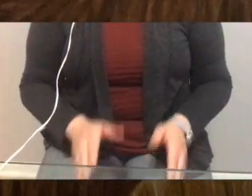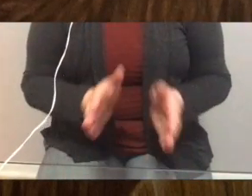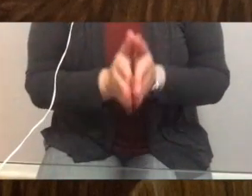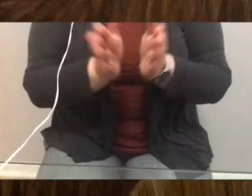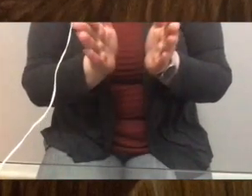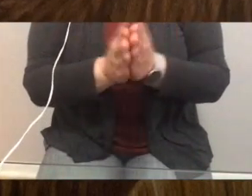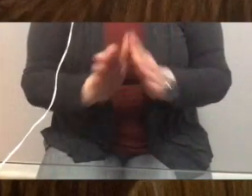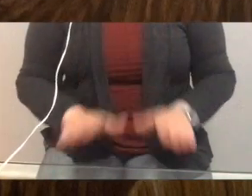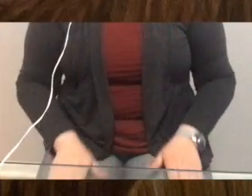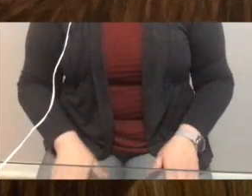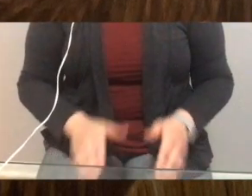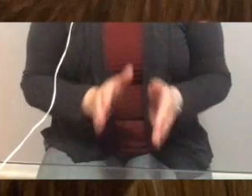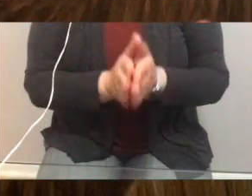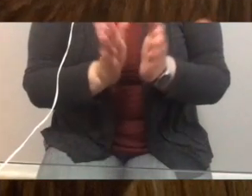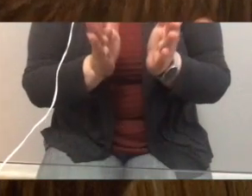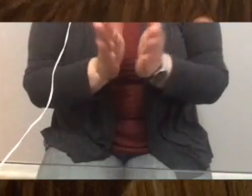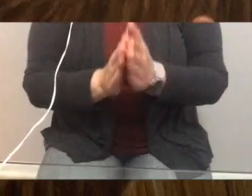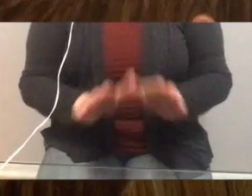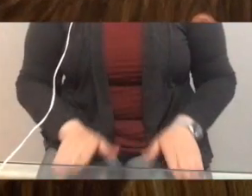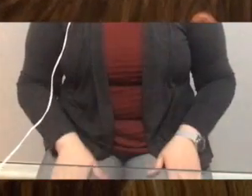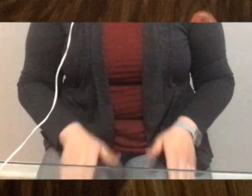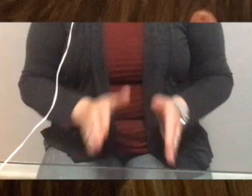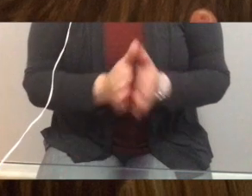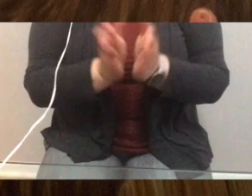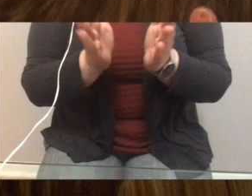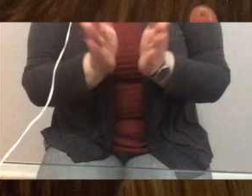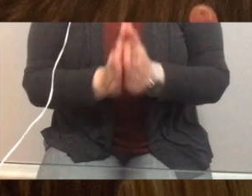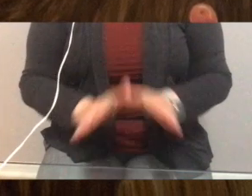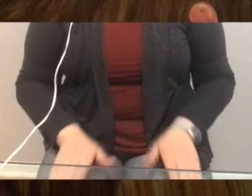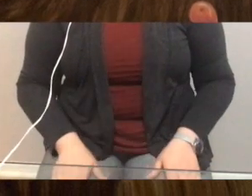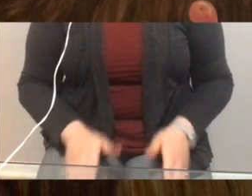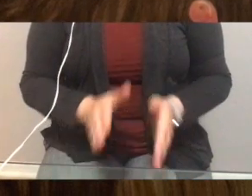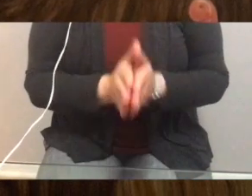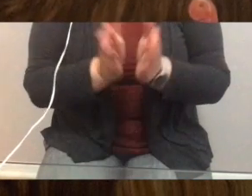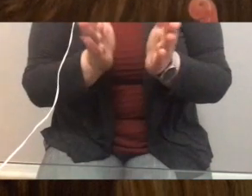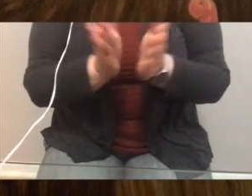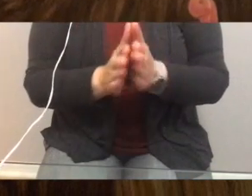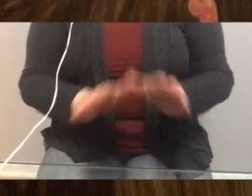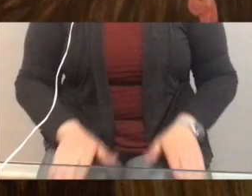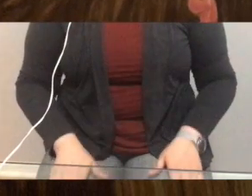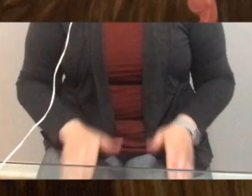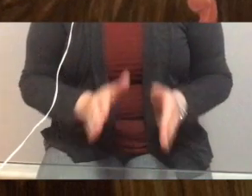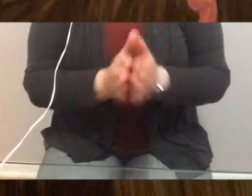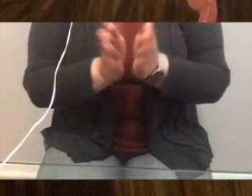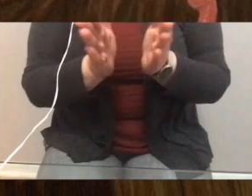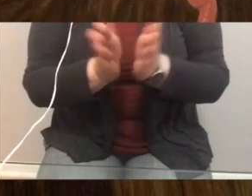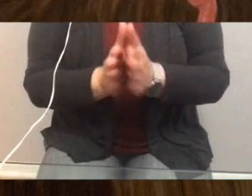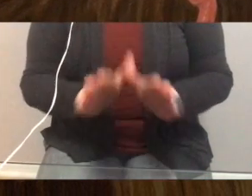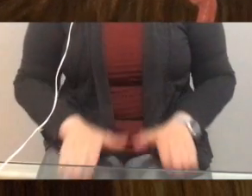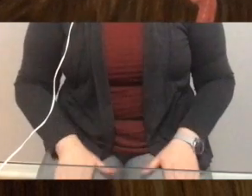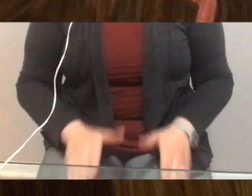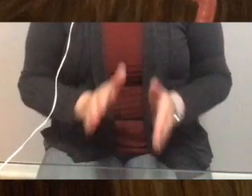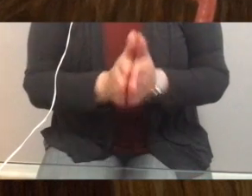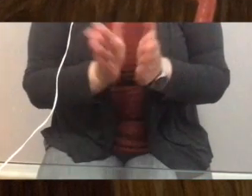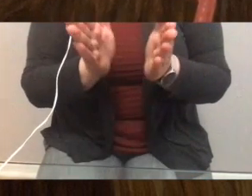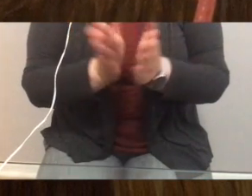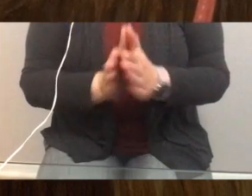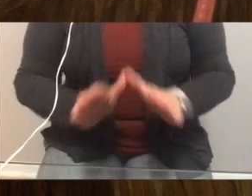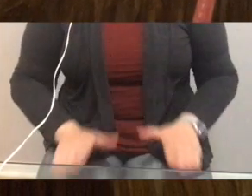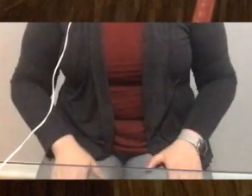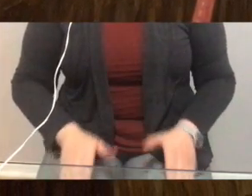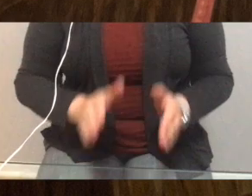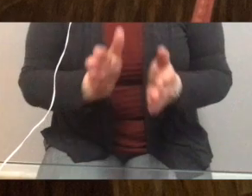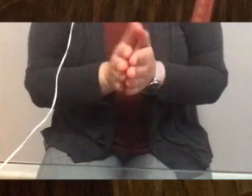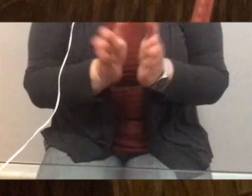With what shall I mend it, dear Liza, dear Liza? With what shall I mend it,